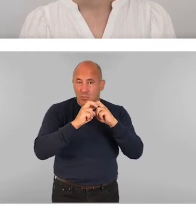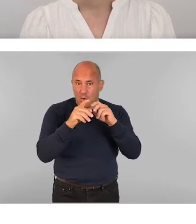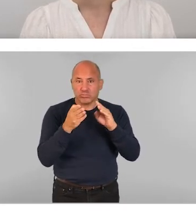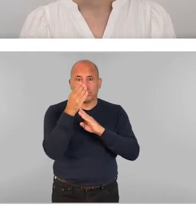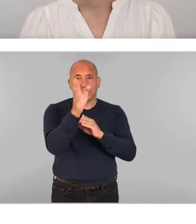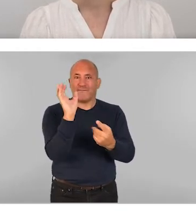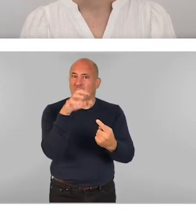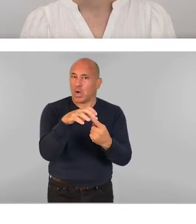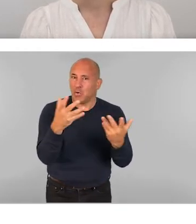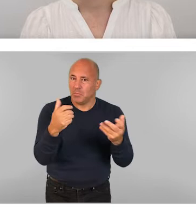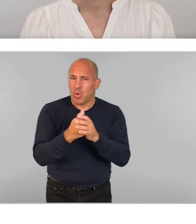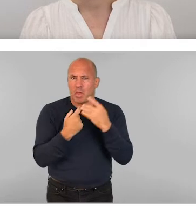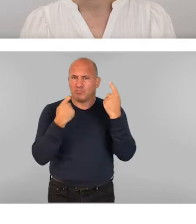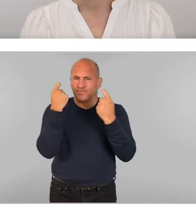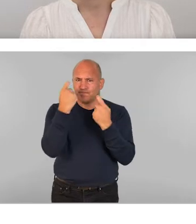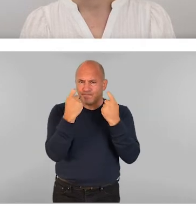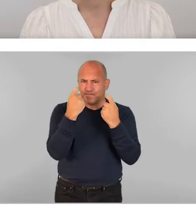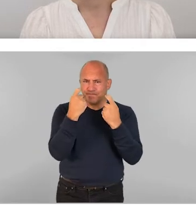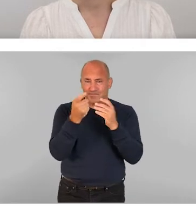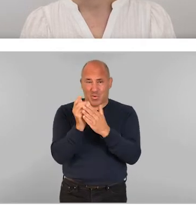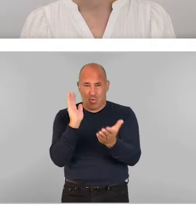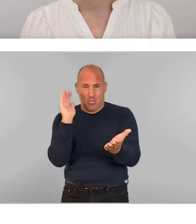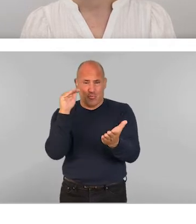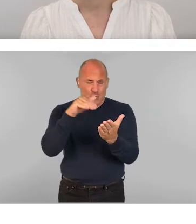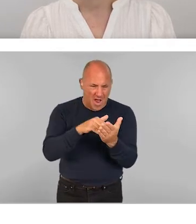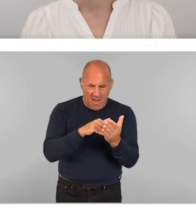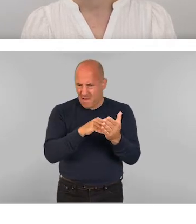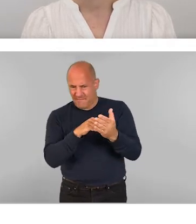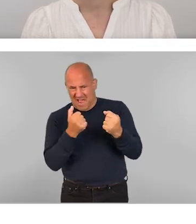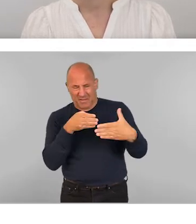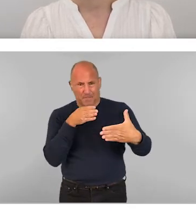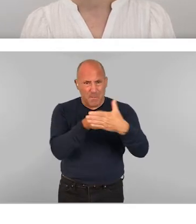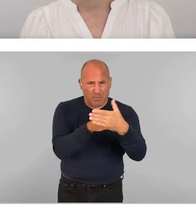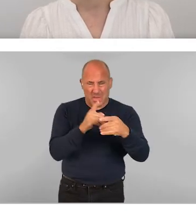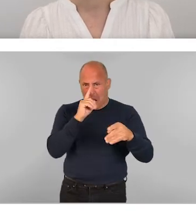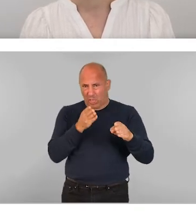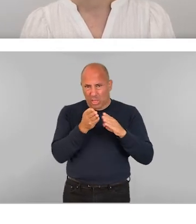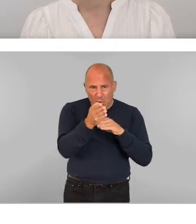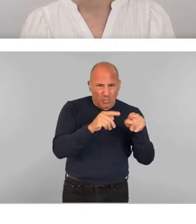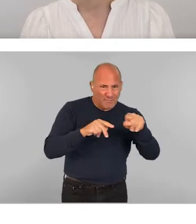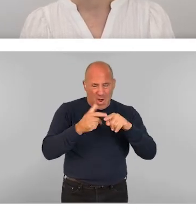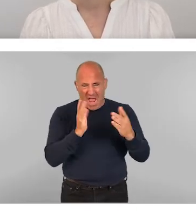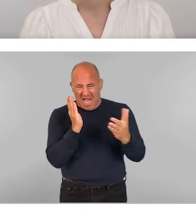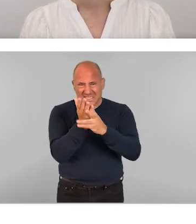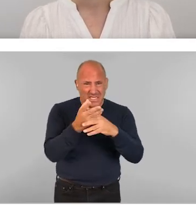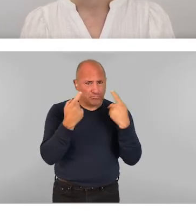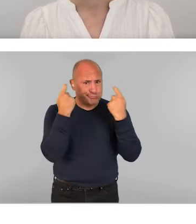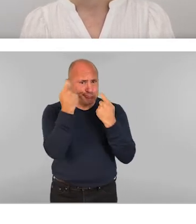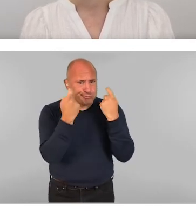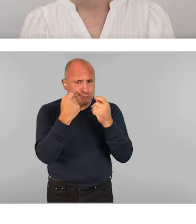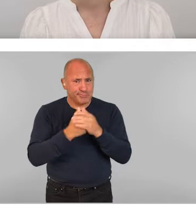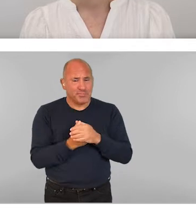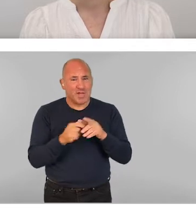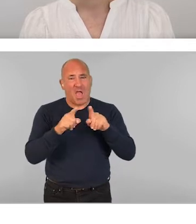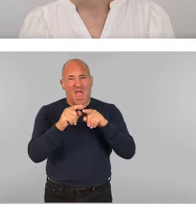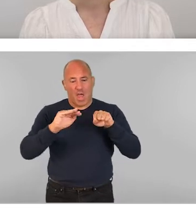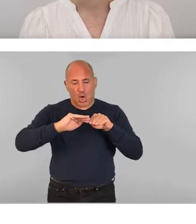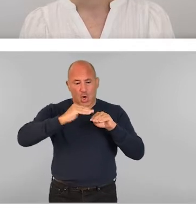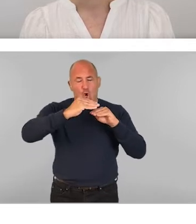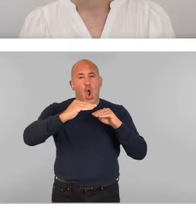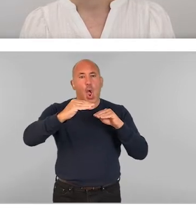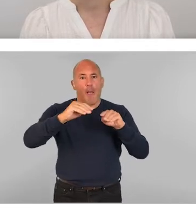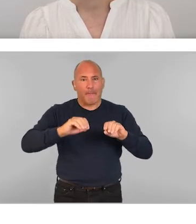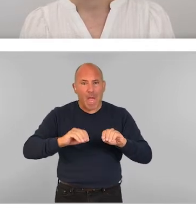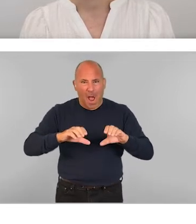We may also think about whether there are any obstacles that may hinder their arrival to and access of your dance space. For instance, raised